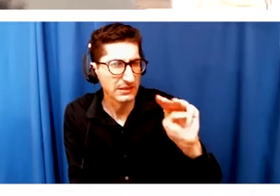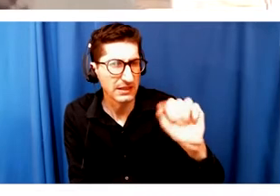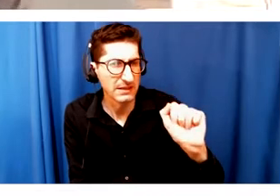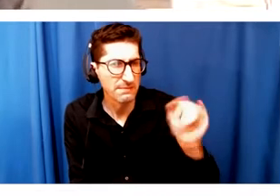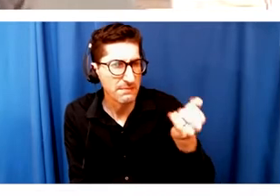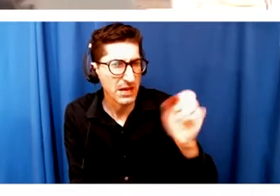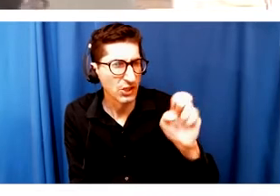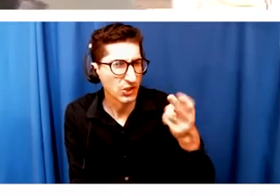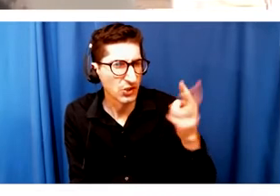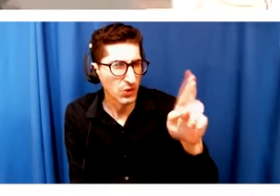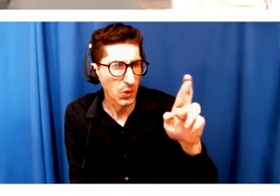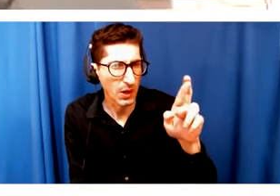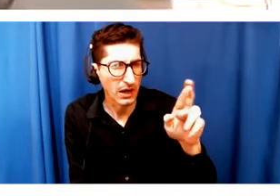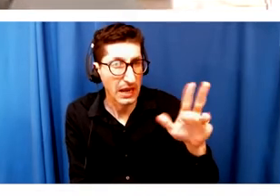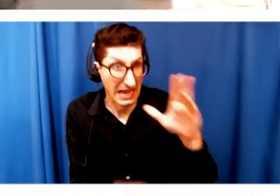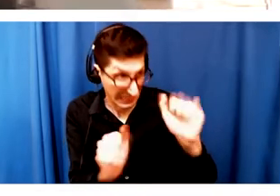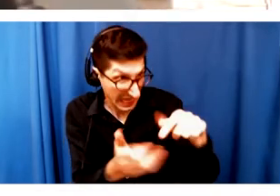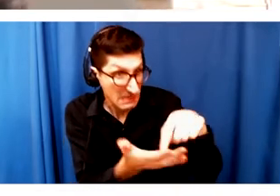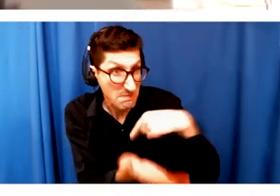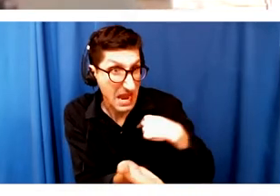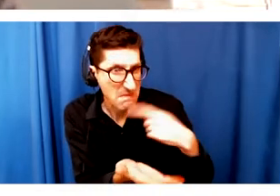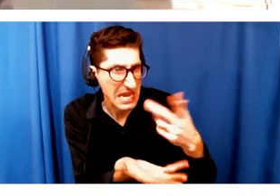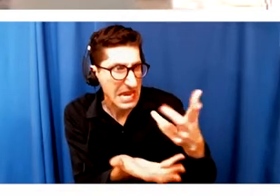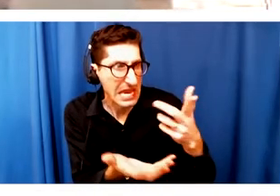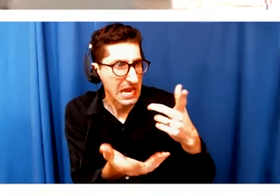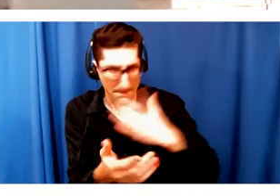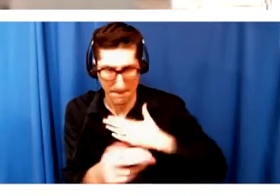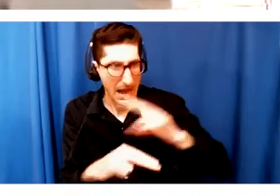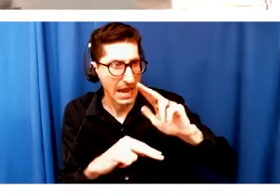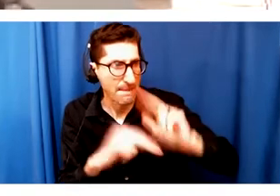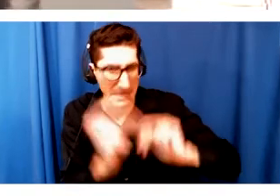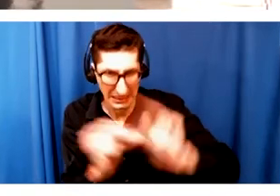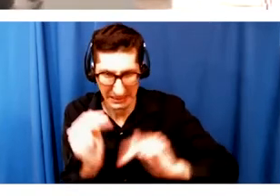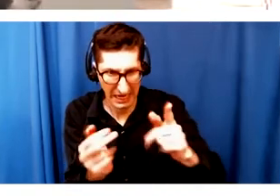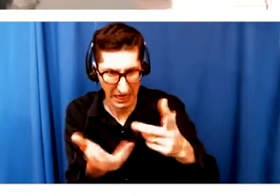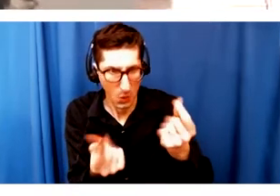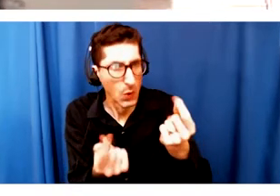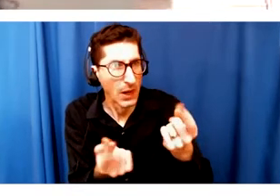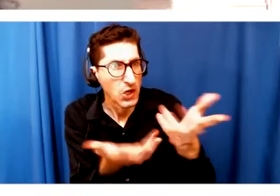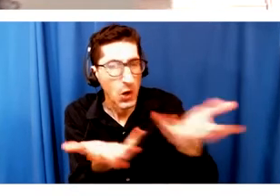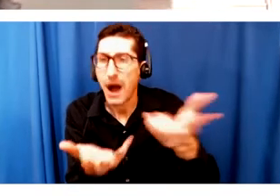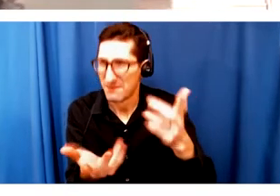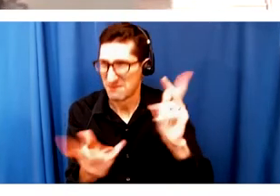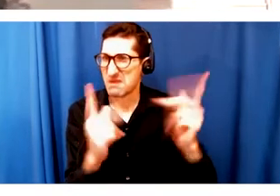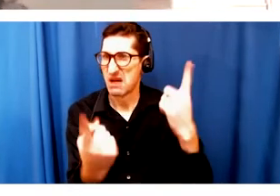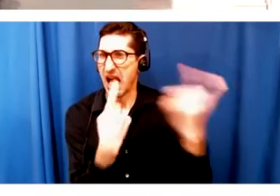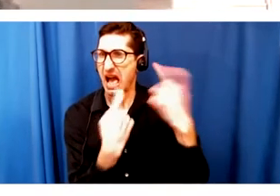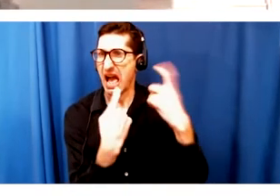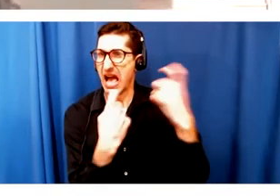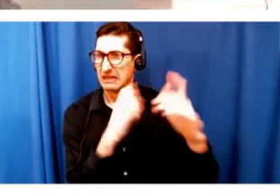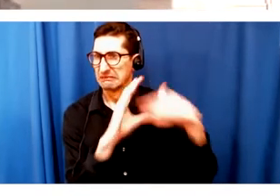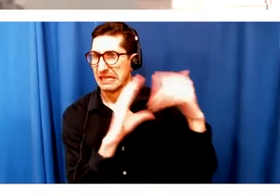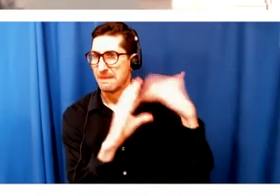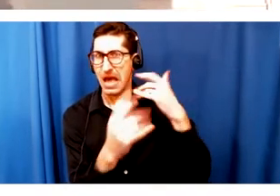still get paid, what do I do as a venue, like all of these questions started to come. Coming in, and one of our members, and it was